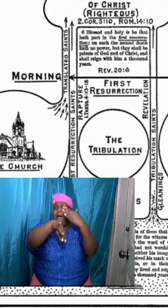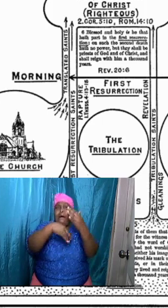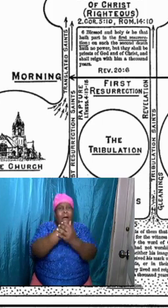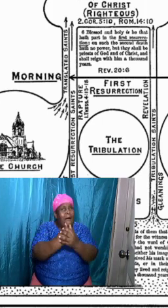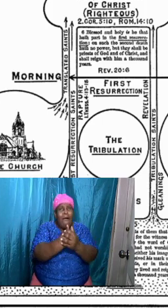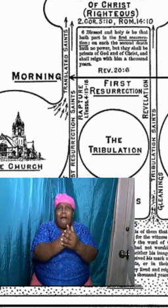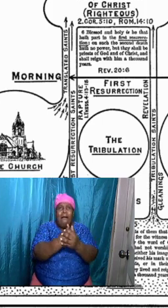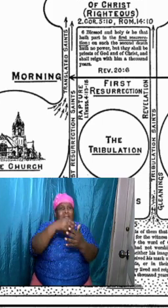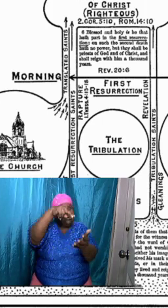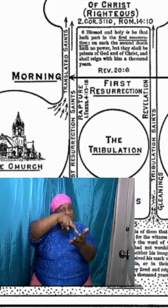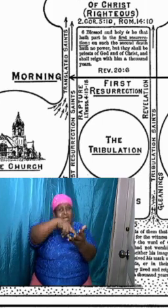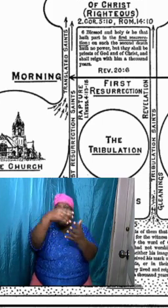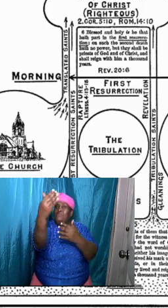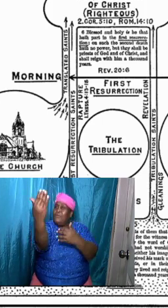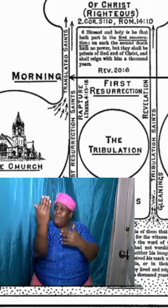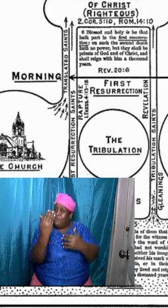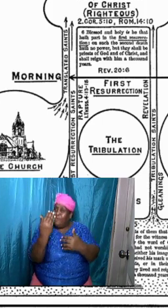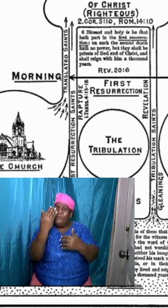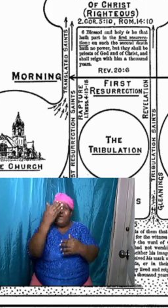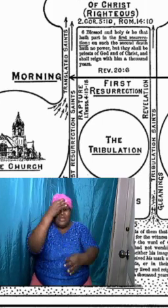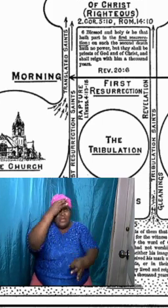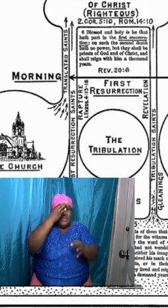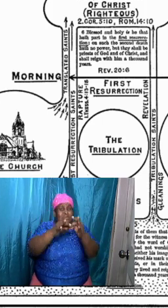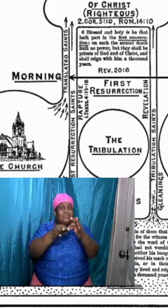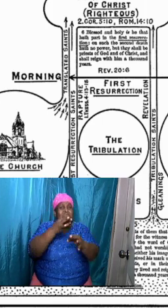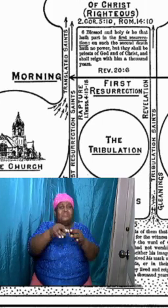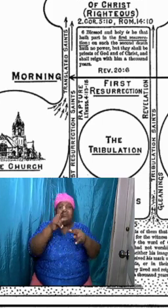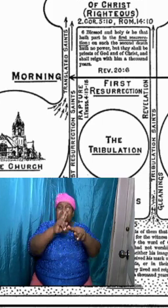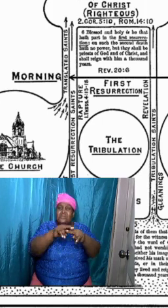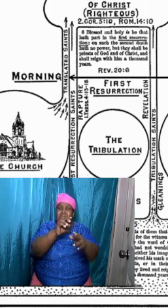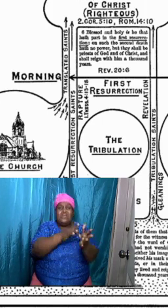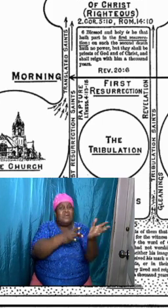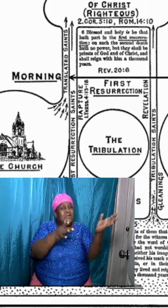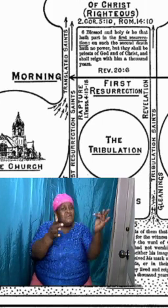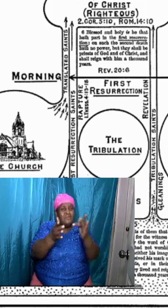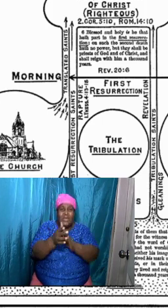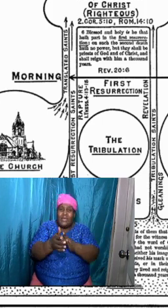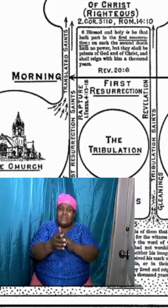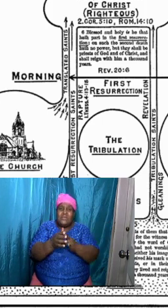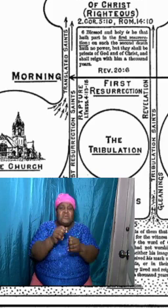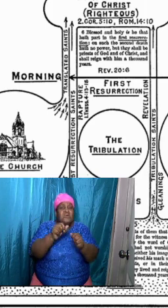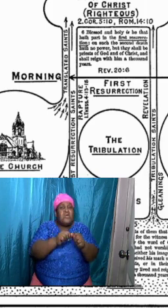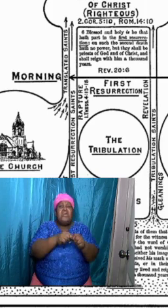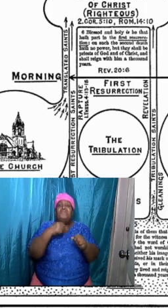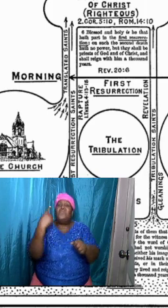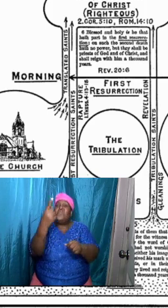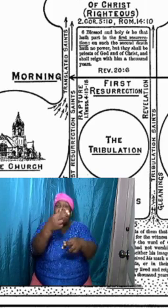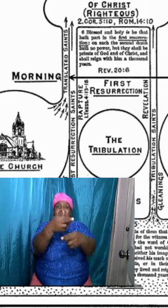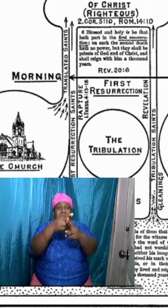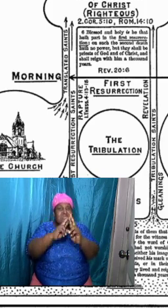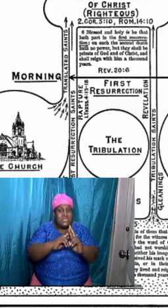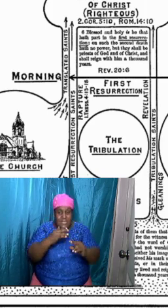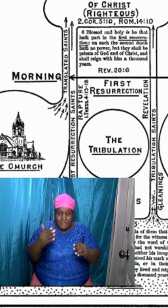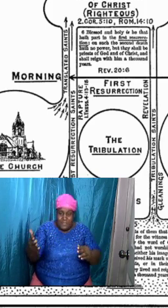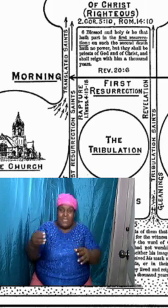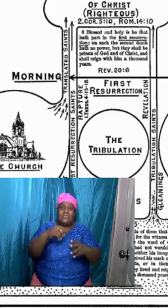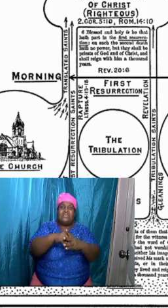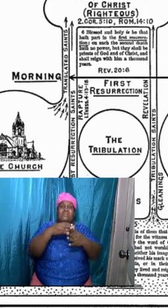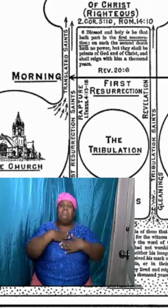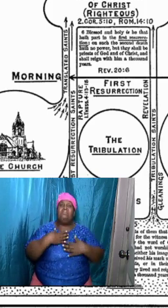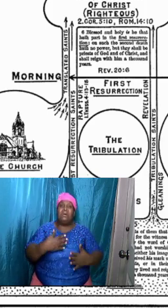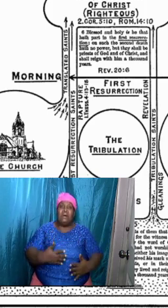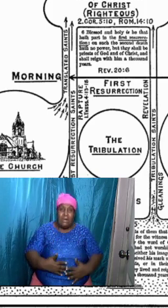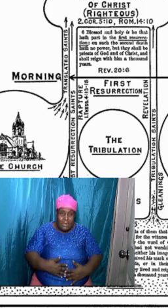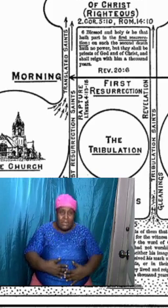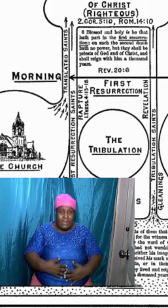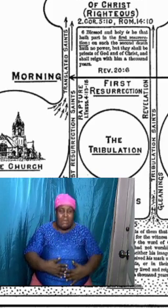before the judgment seat of Christ, that everyone may receive the things done in his body according to that he